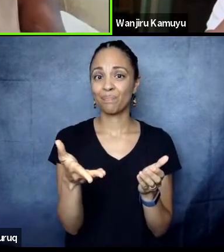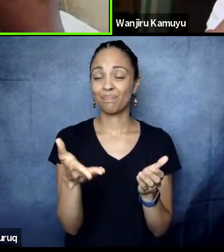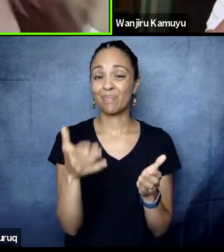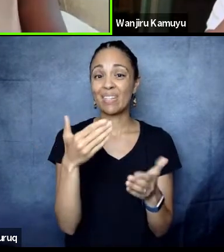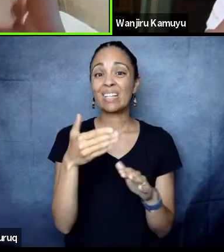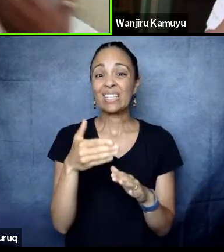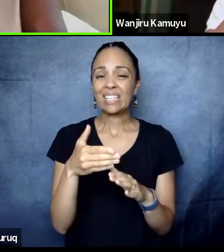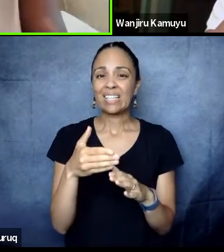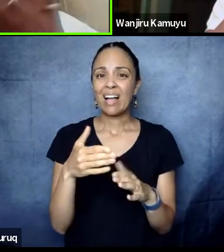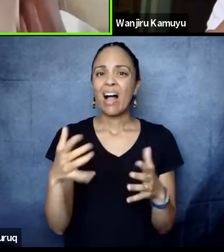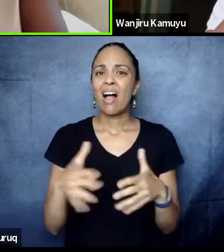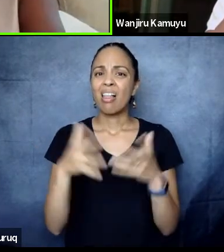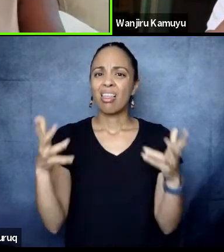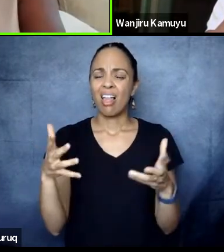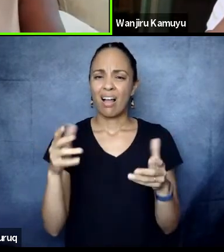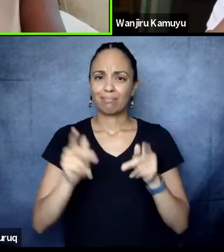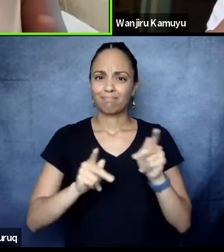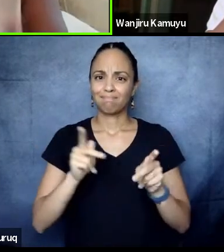periodically.